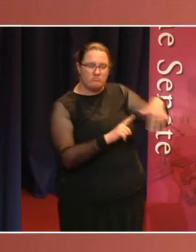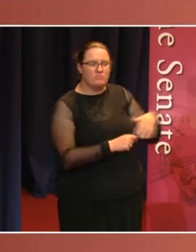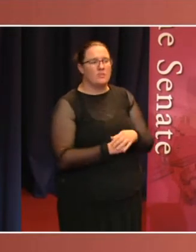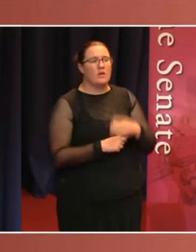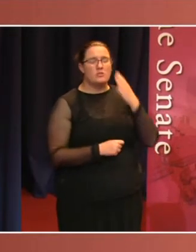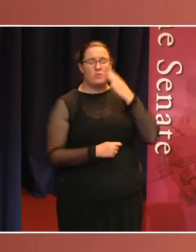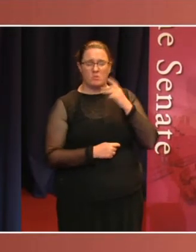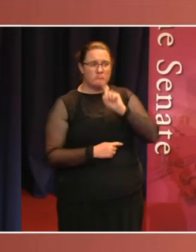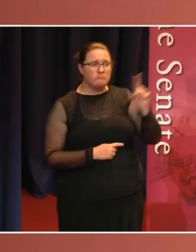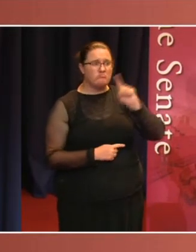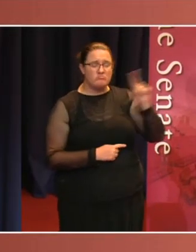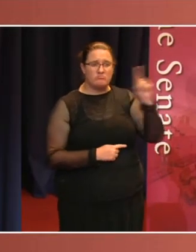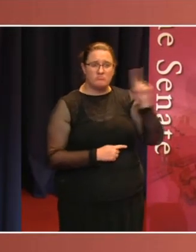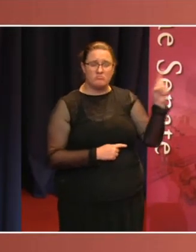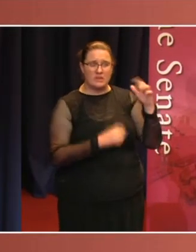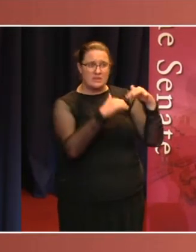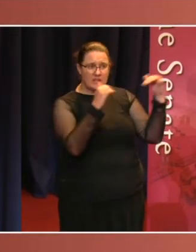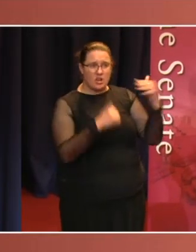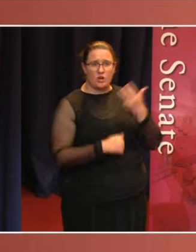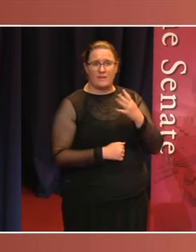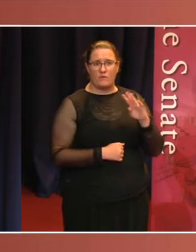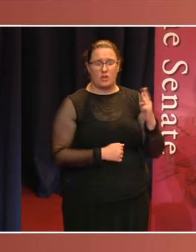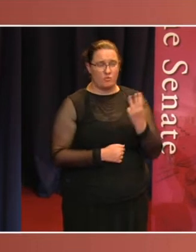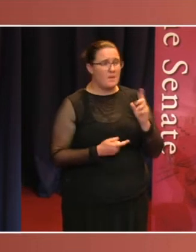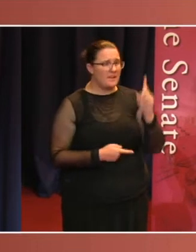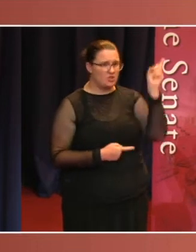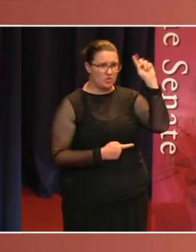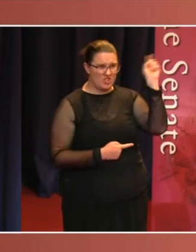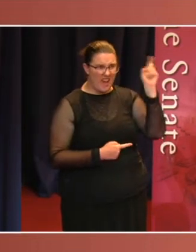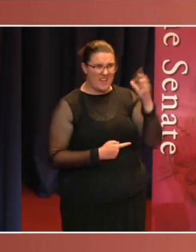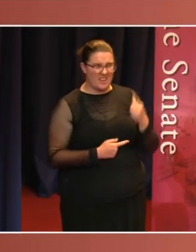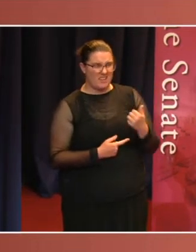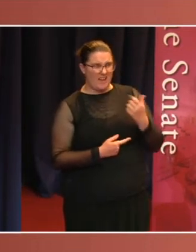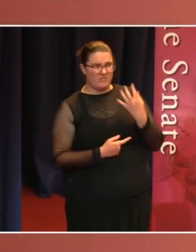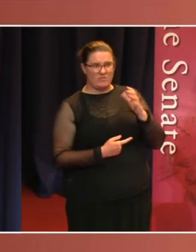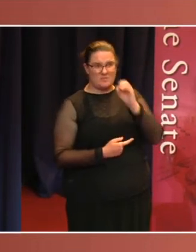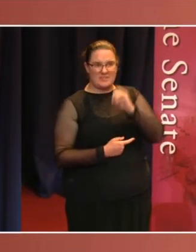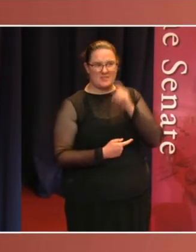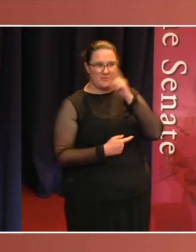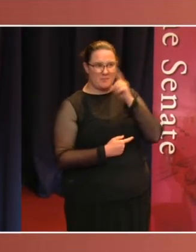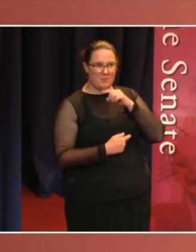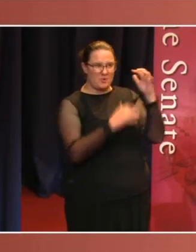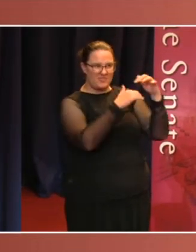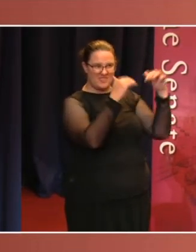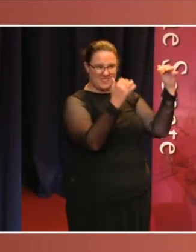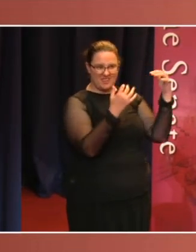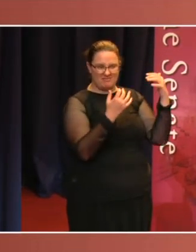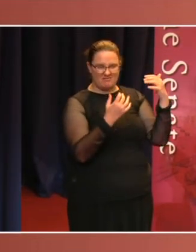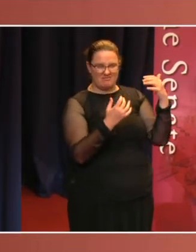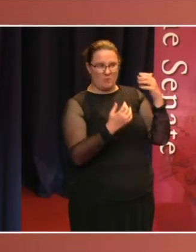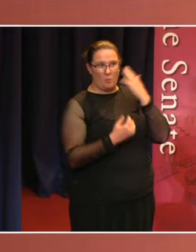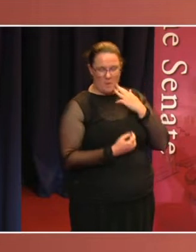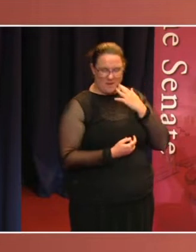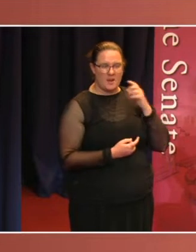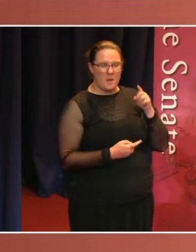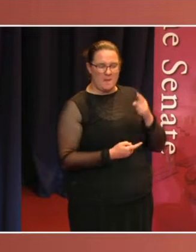and the Senate in 1943, but today women make up half of the Senate, but just 30% of the House of Representatives.